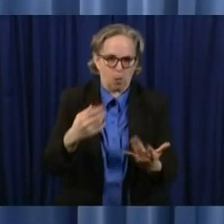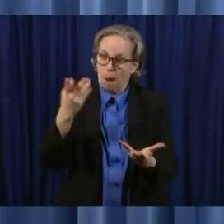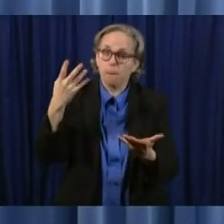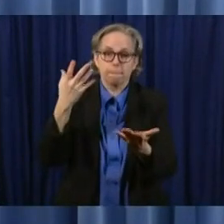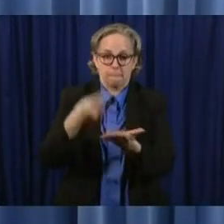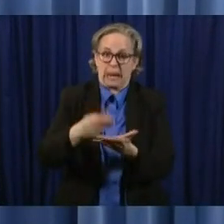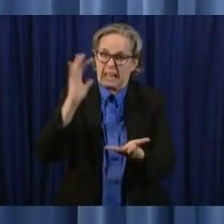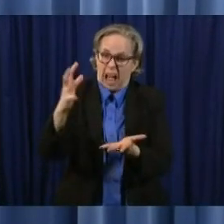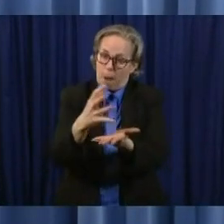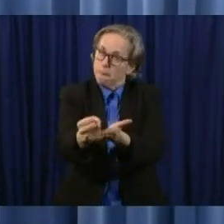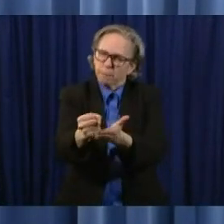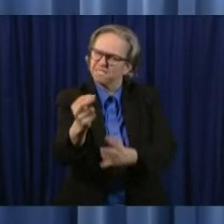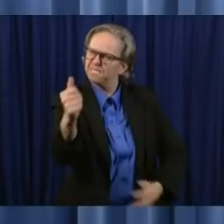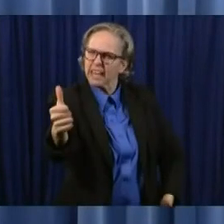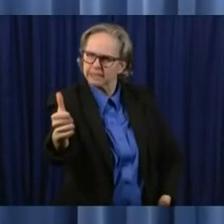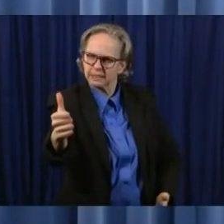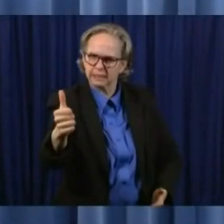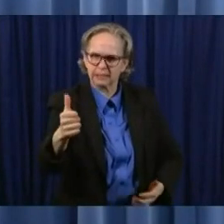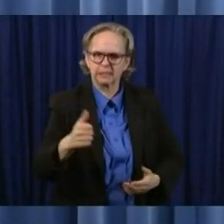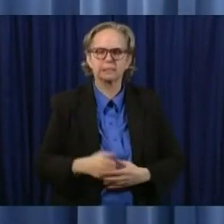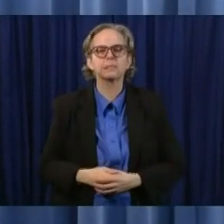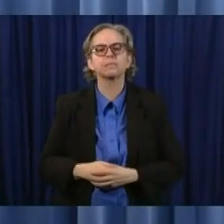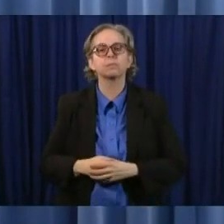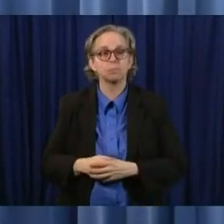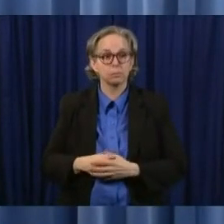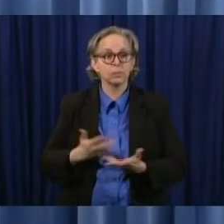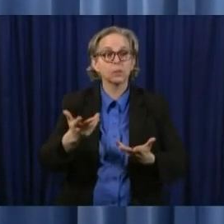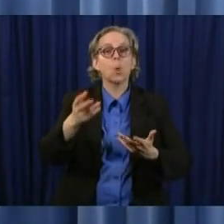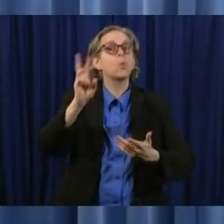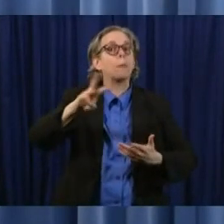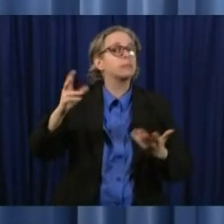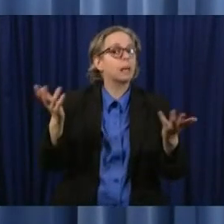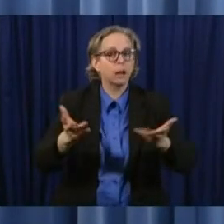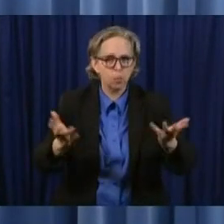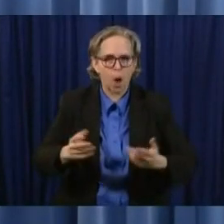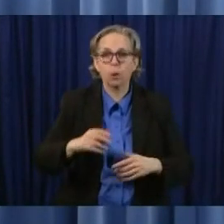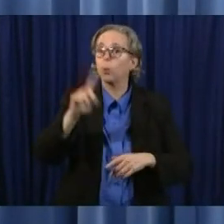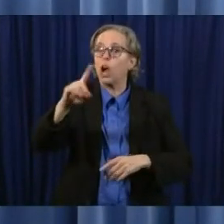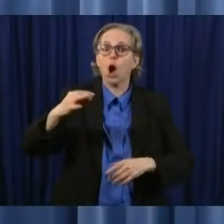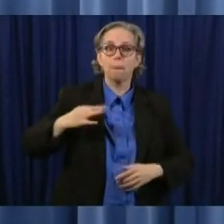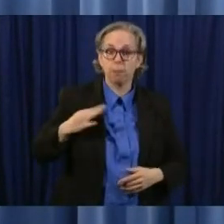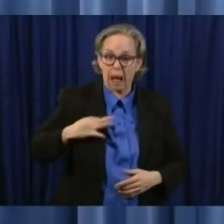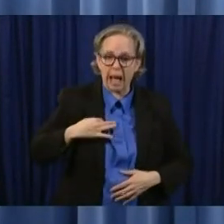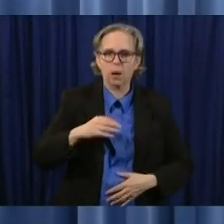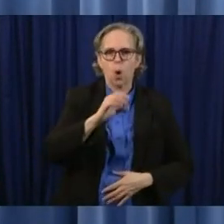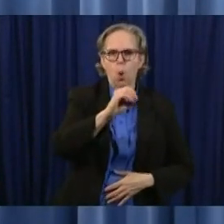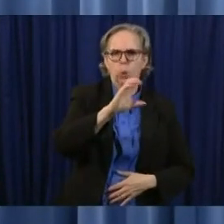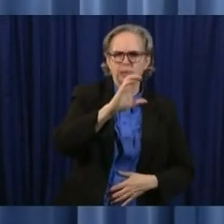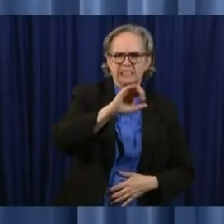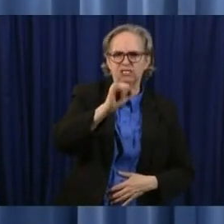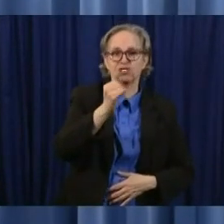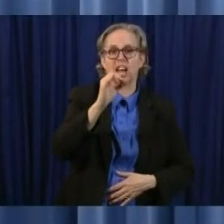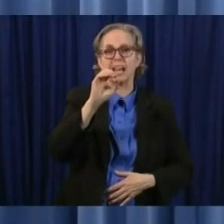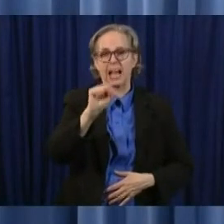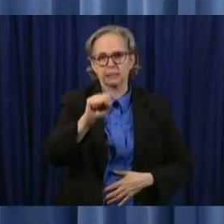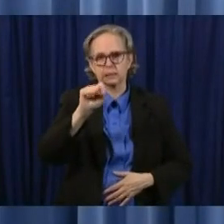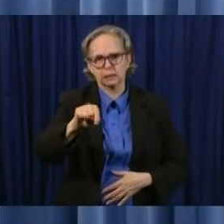-C-J-S dot Ohio dot gov that's O-C-J-S dot Ohio dot gov